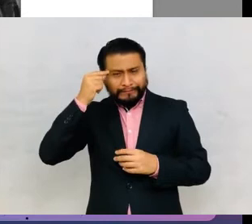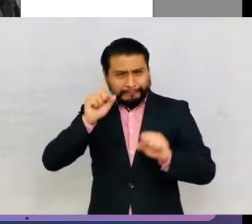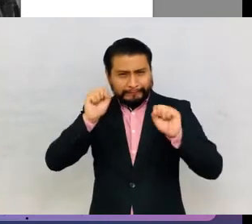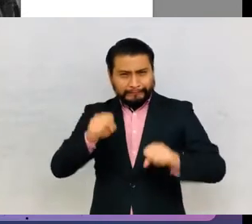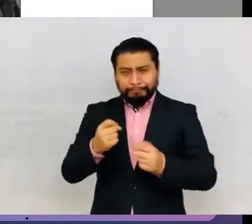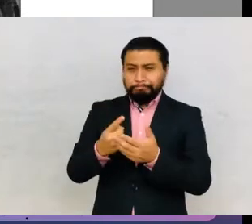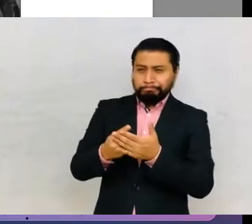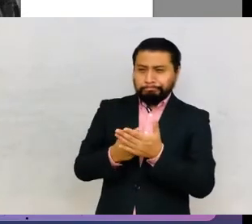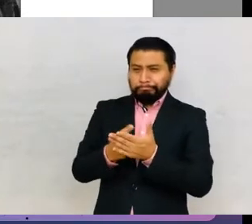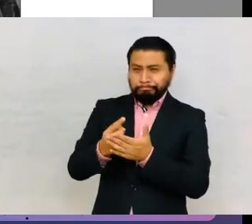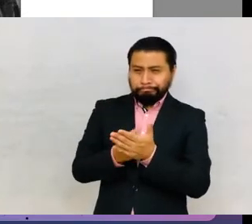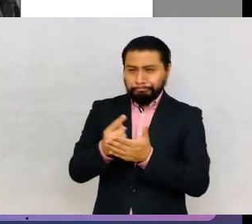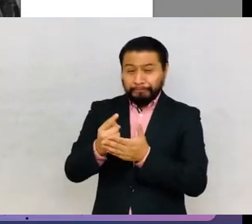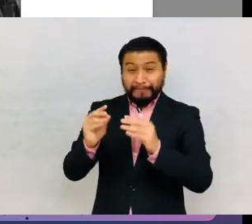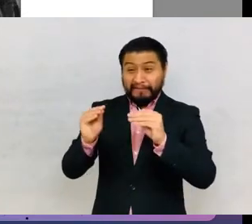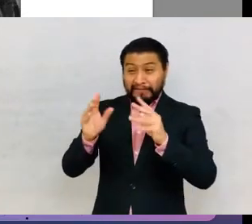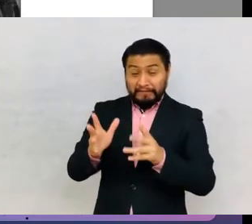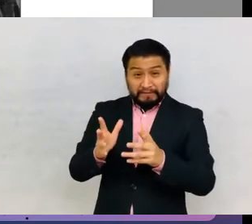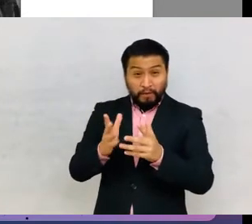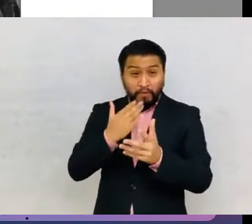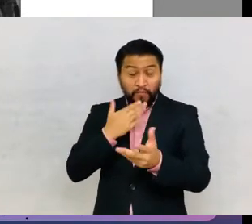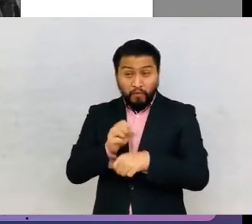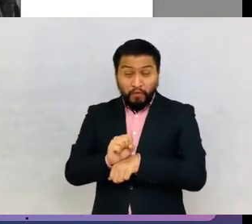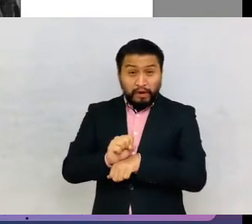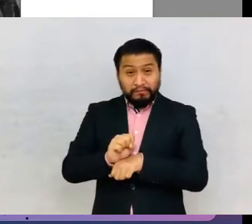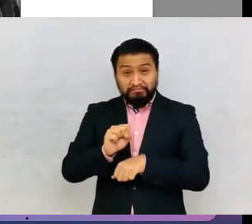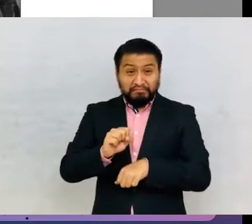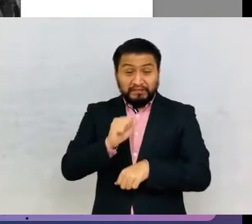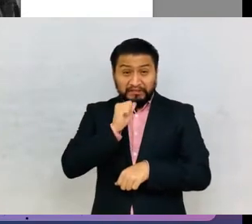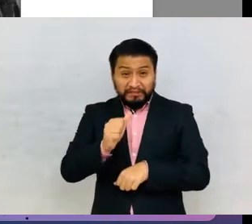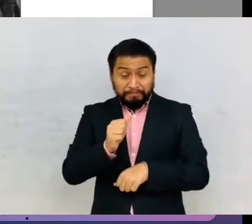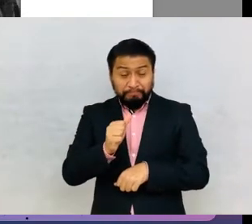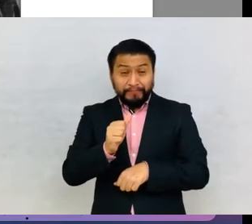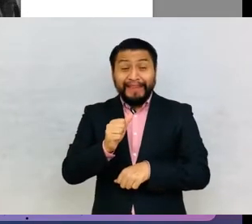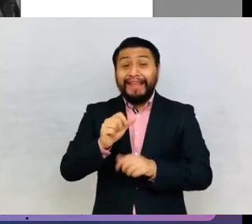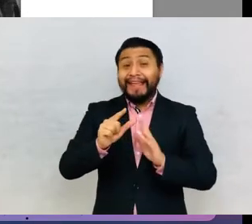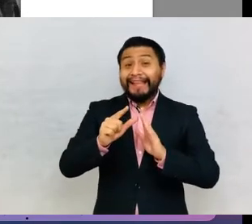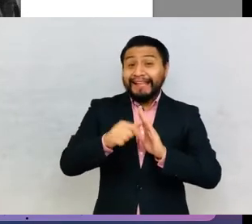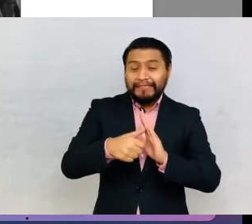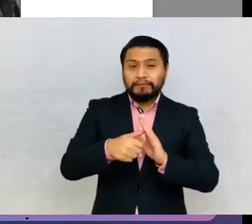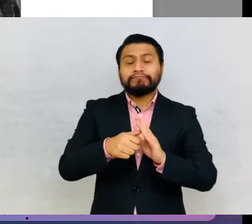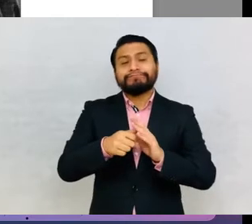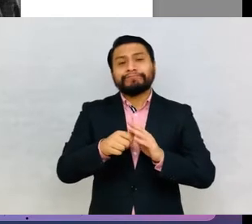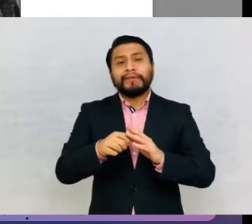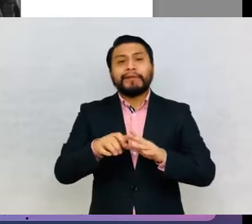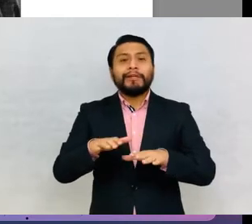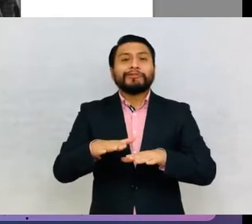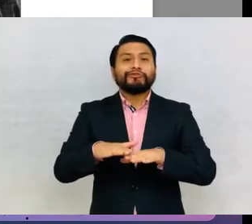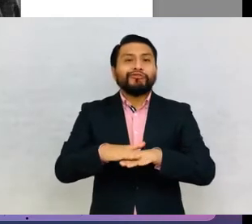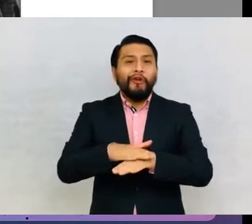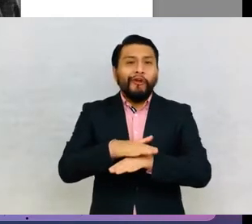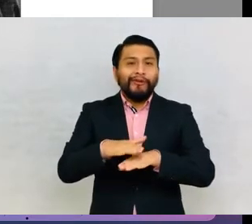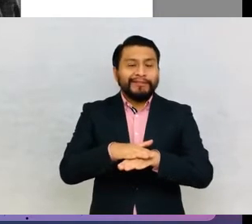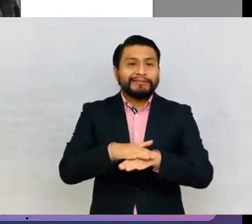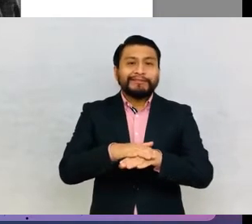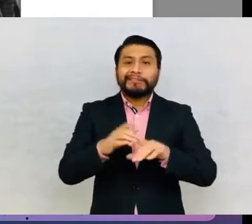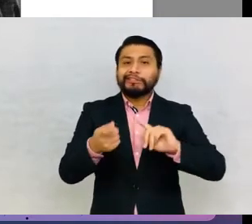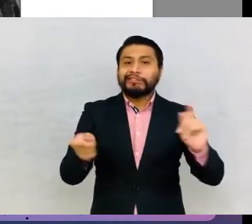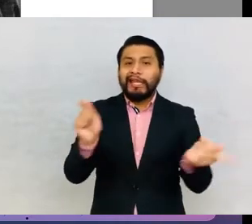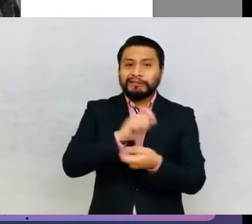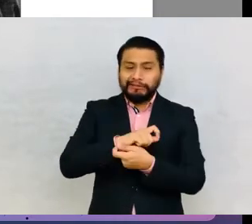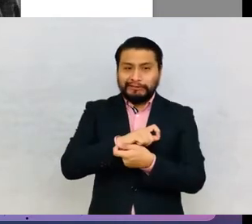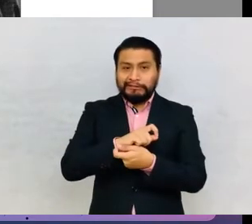of the 20th century that public exams were slowly replaced by written exams